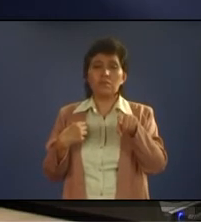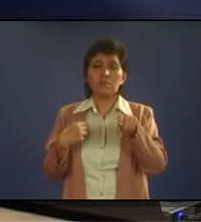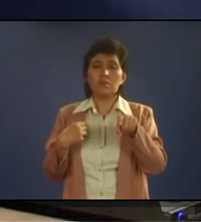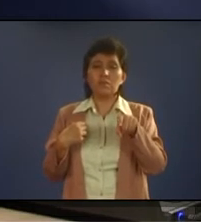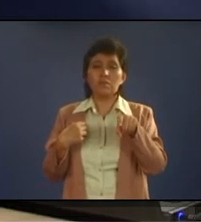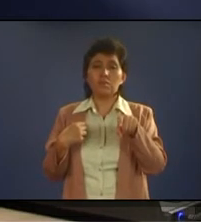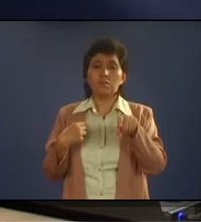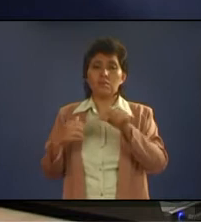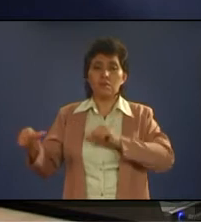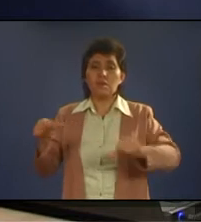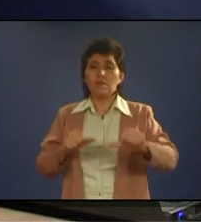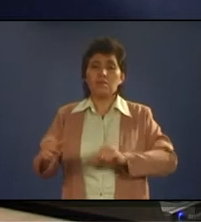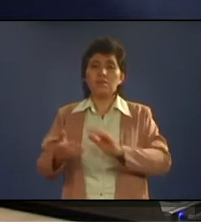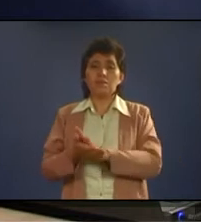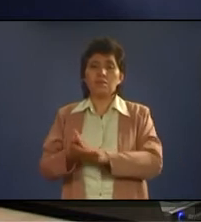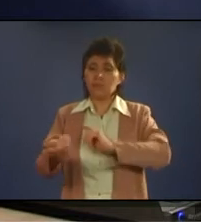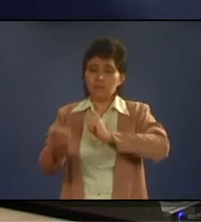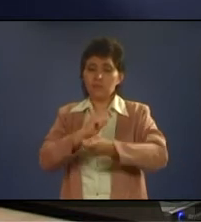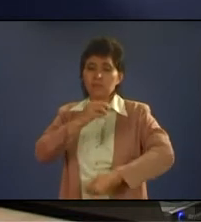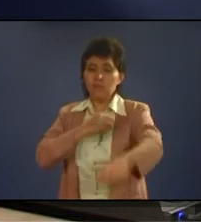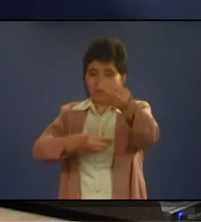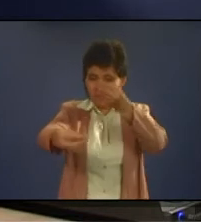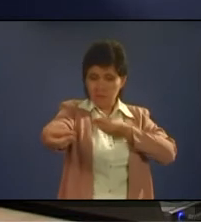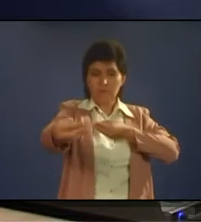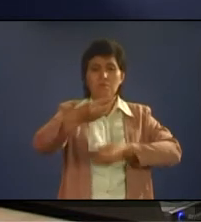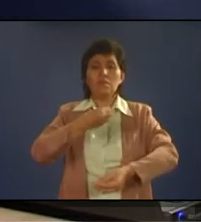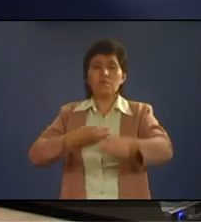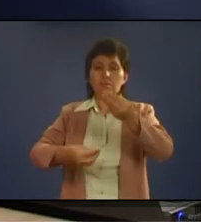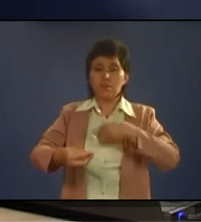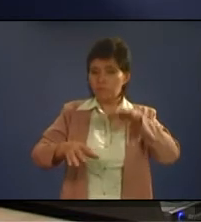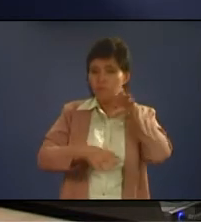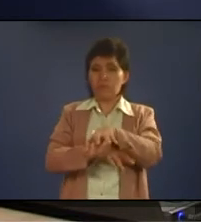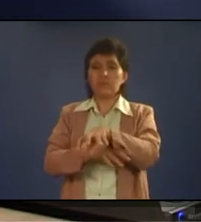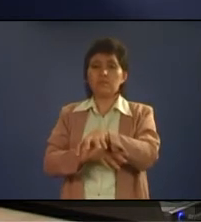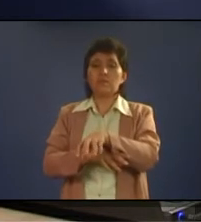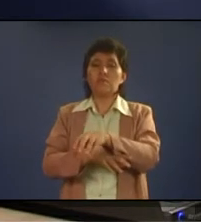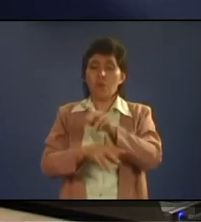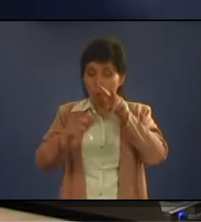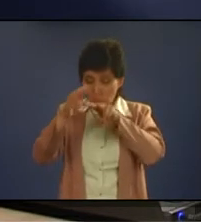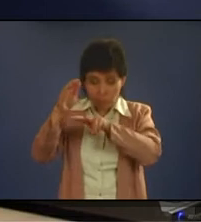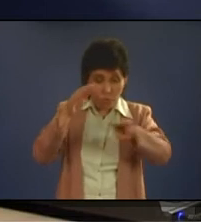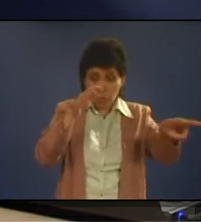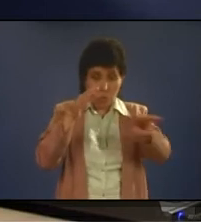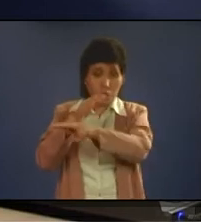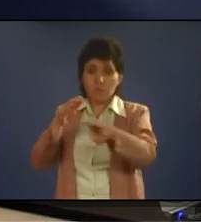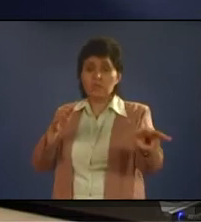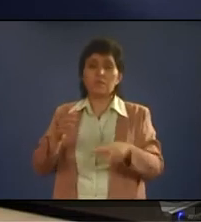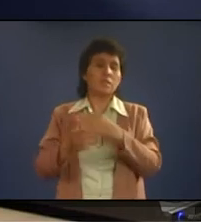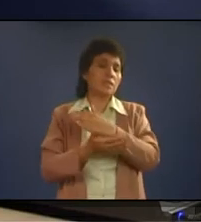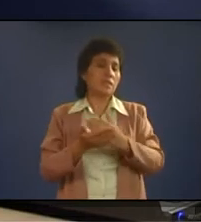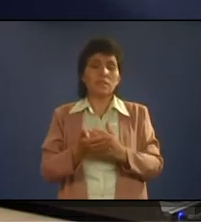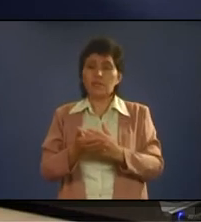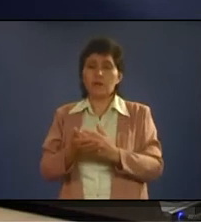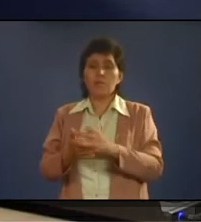transactional leader to force them or to keep observing them some people they perform best when you least